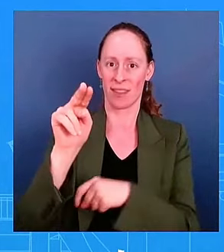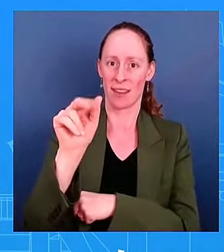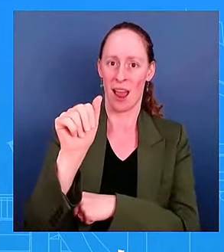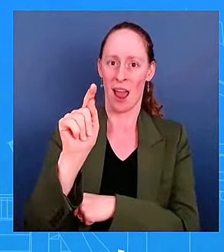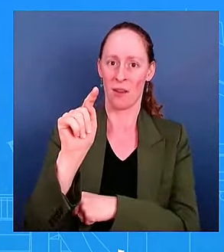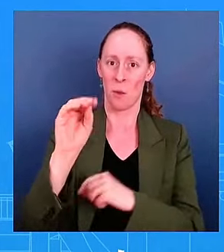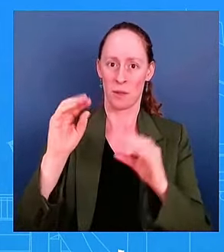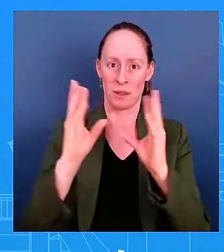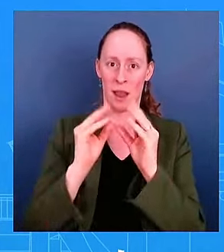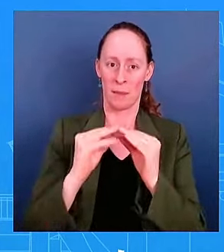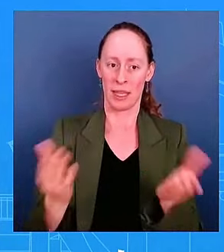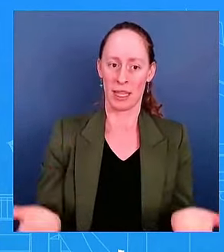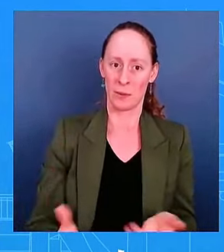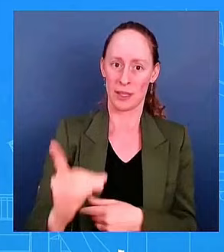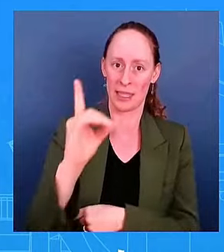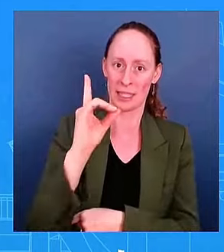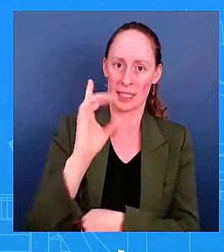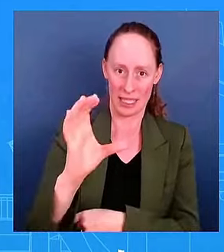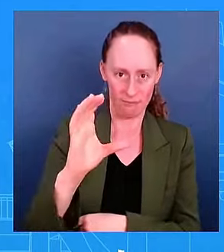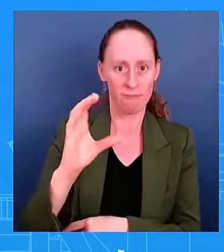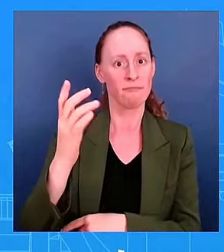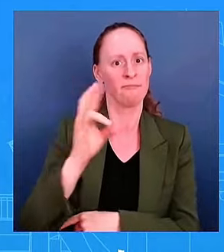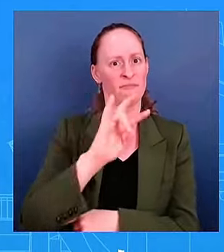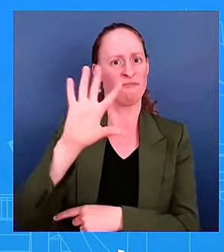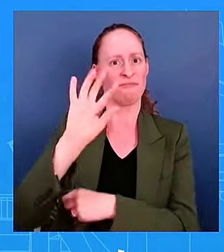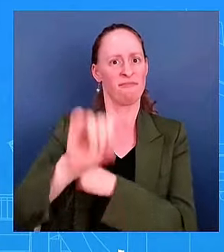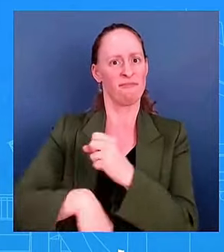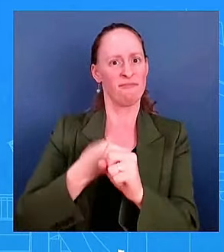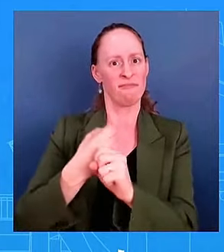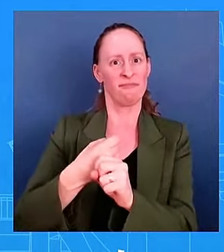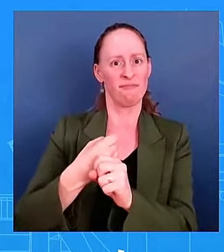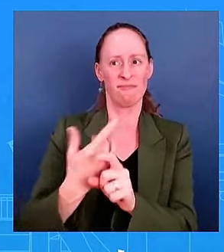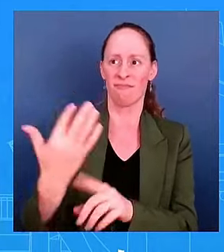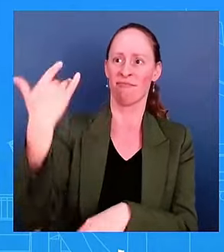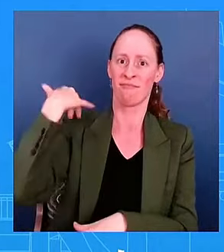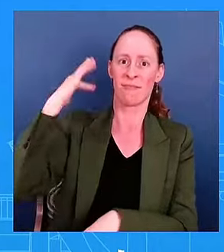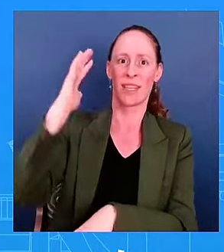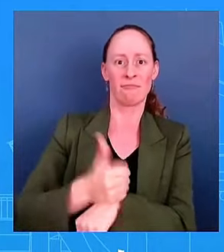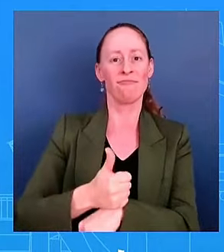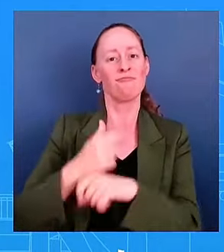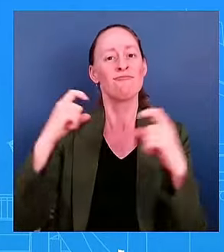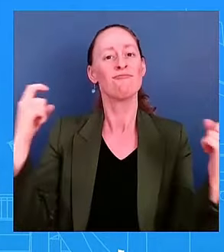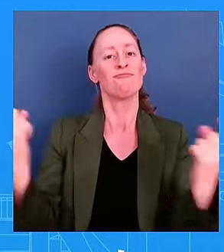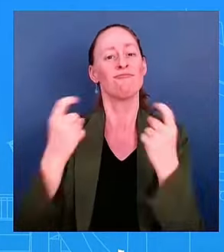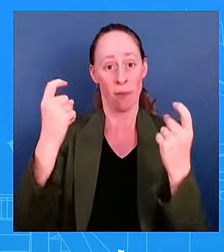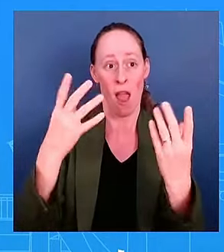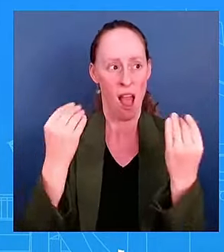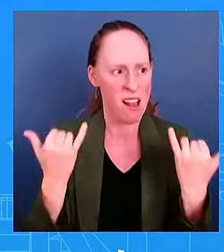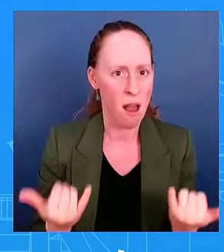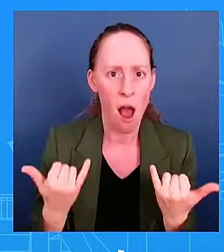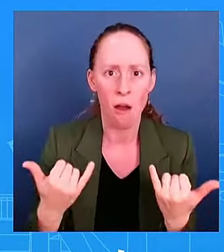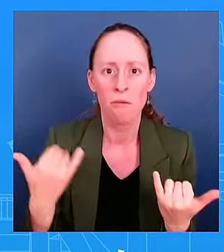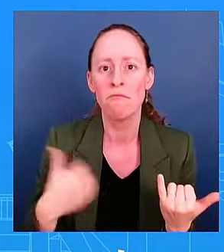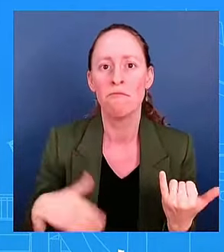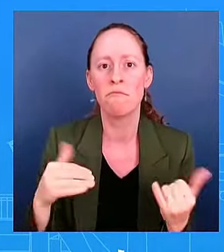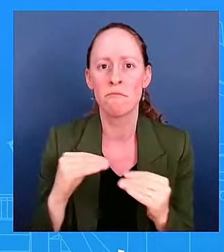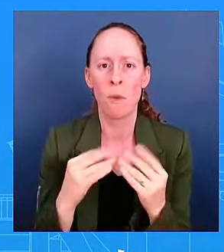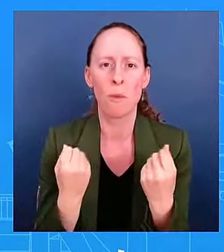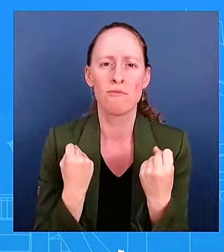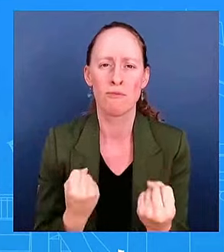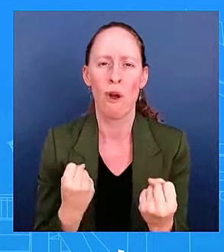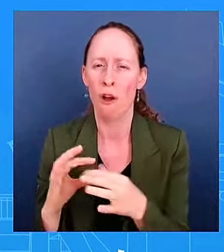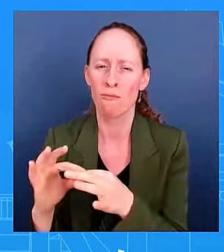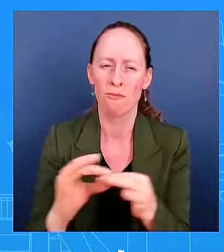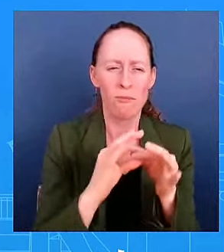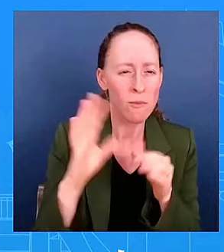let's not forget, that NATO has become stronger and has gained two more countries because of this president's leadership, and all